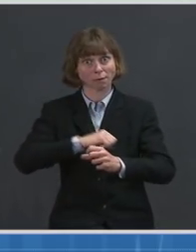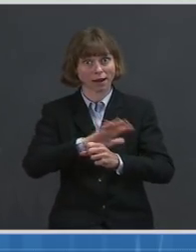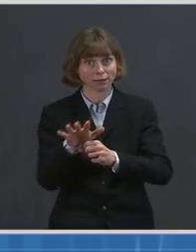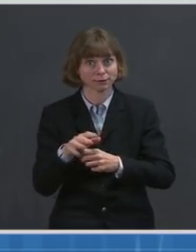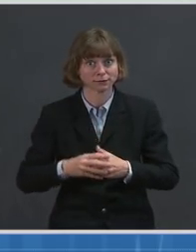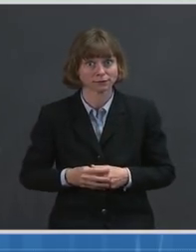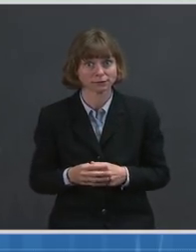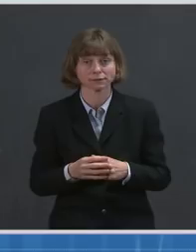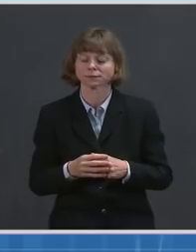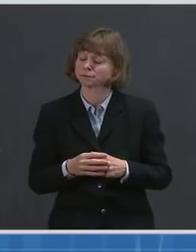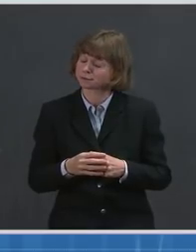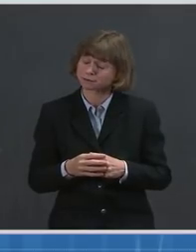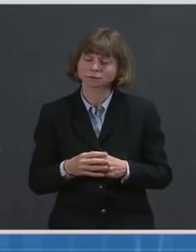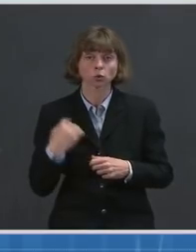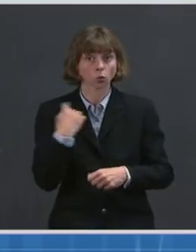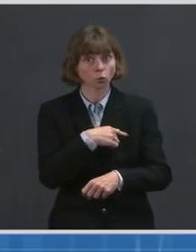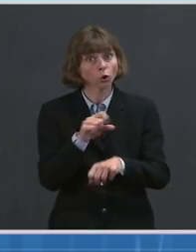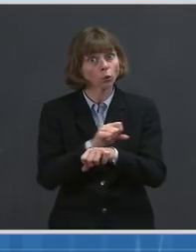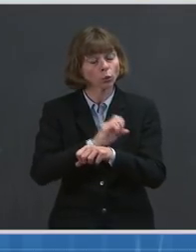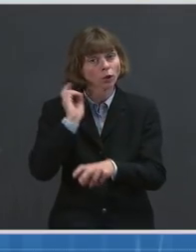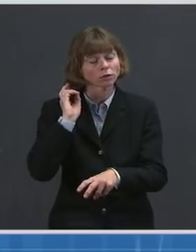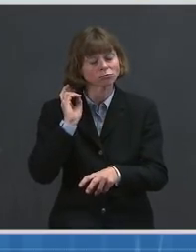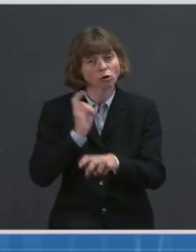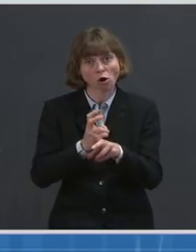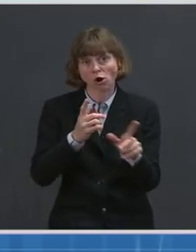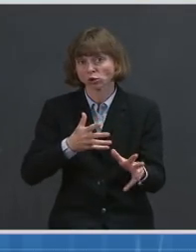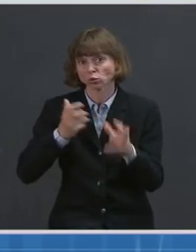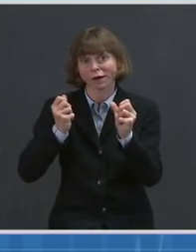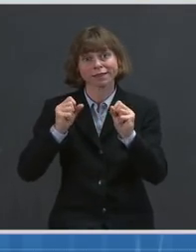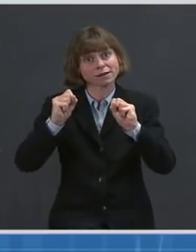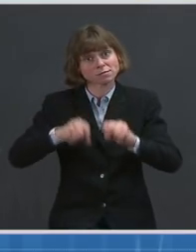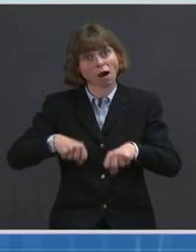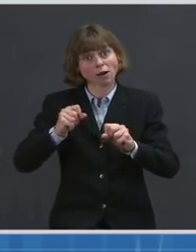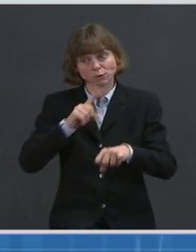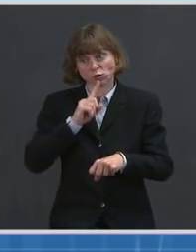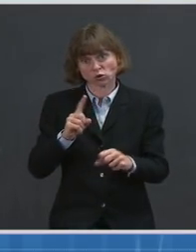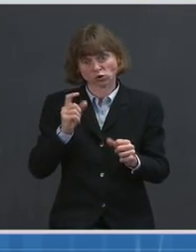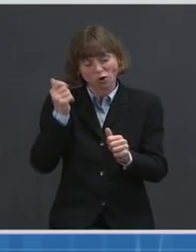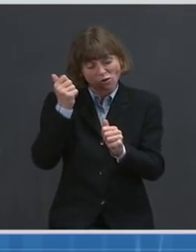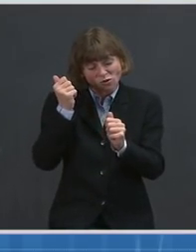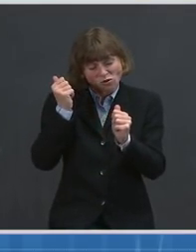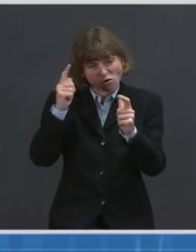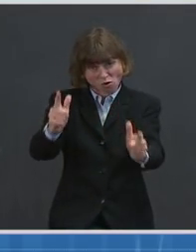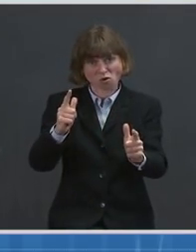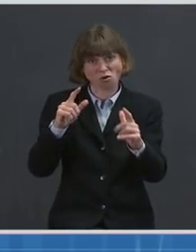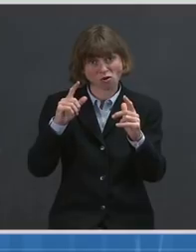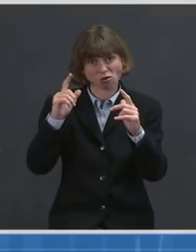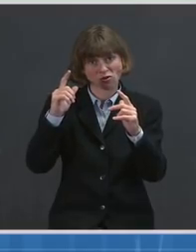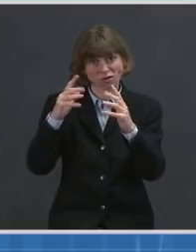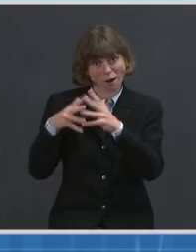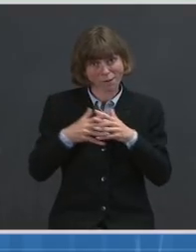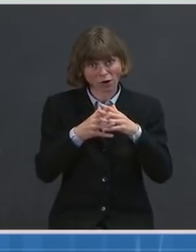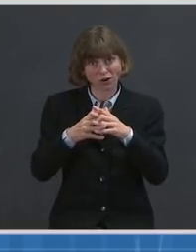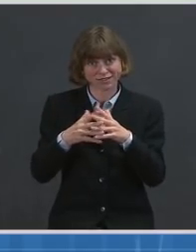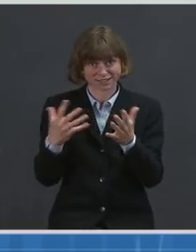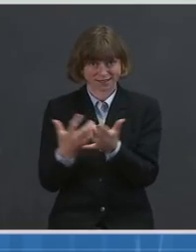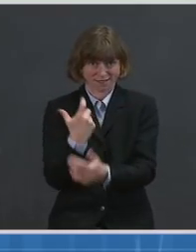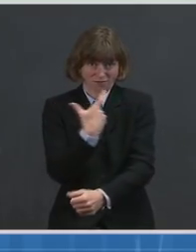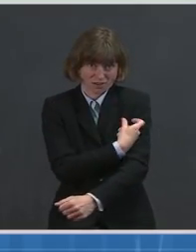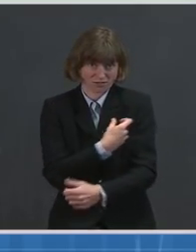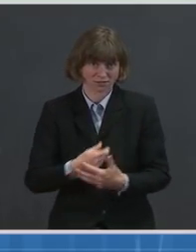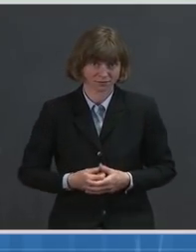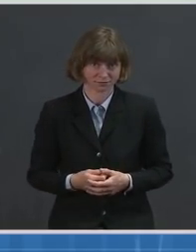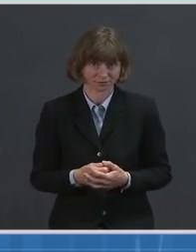we are working as quickly as we can to ensure that every American has access to vaccine. As we get more